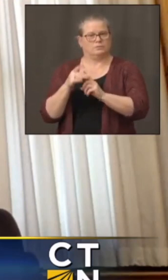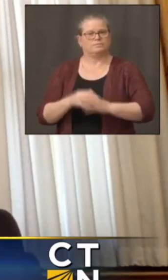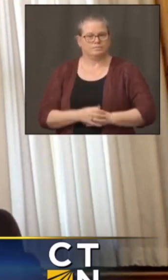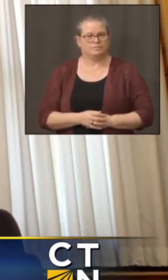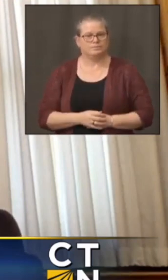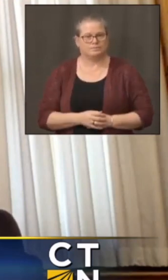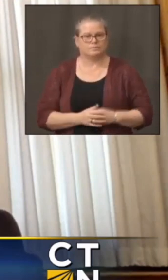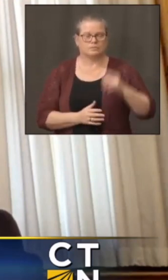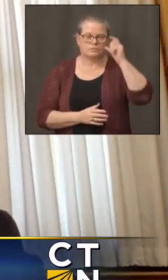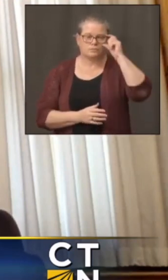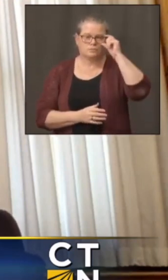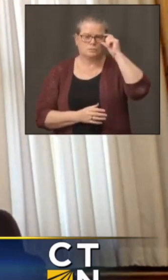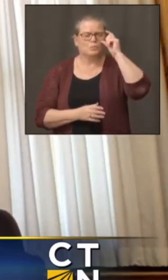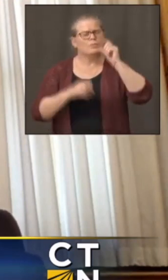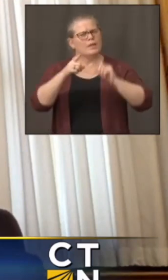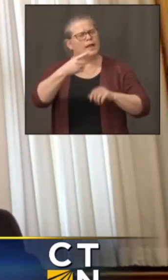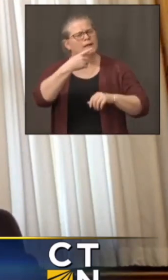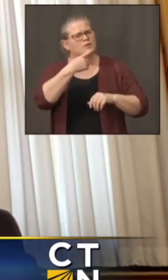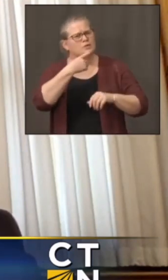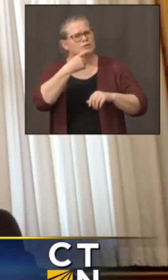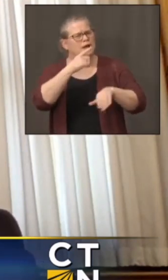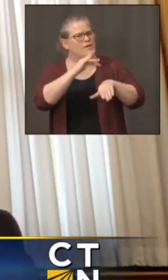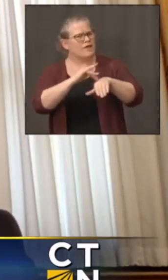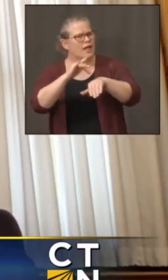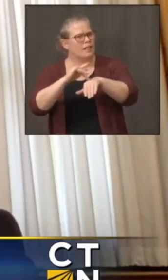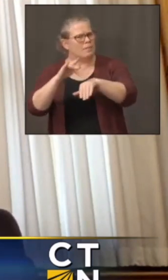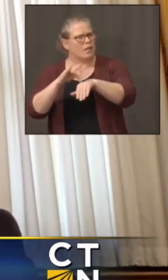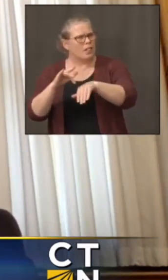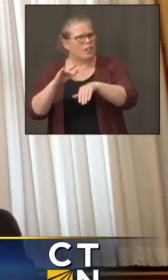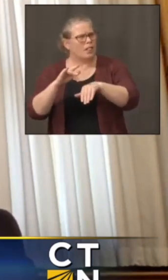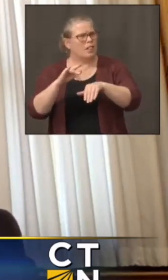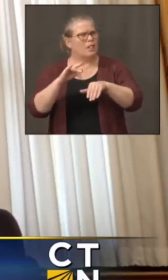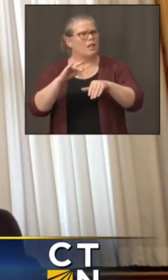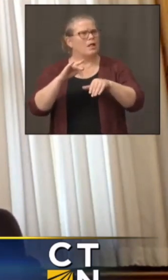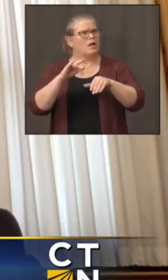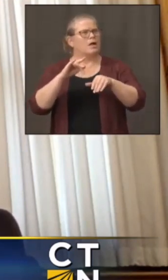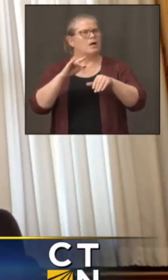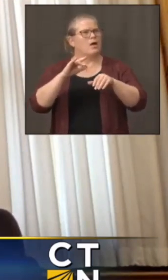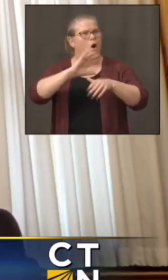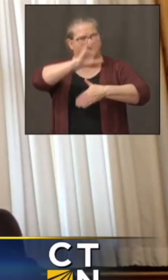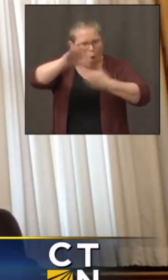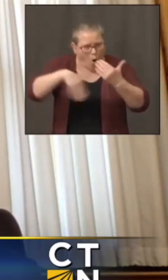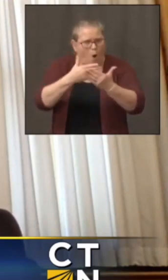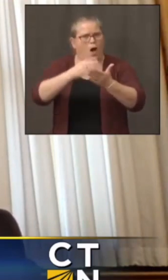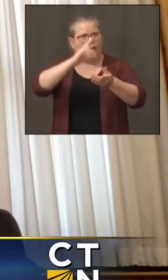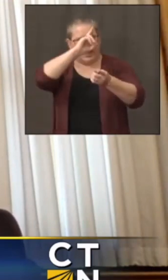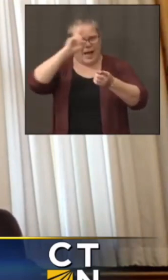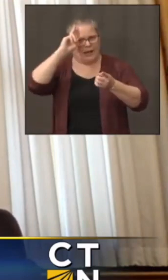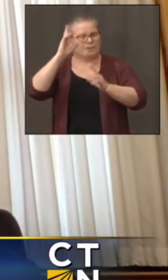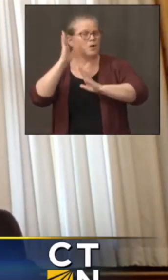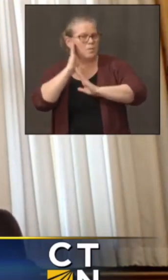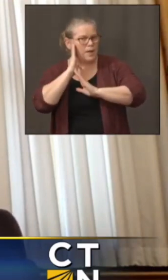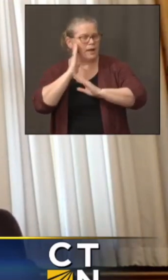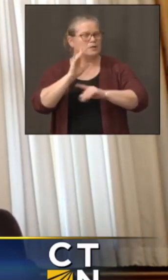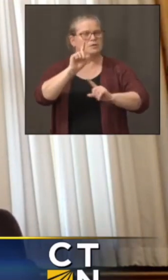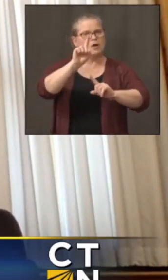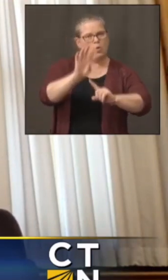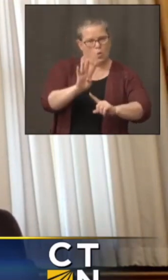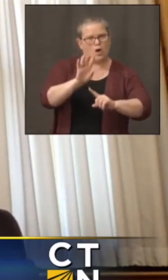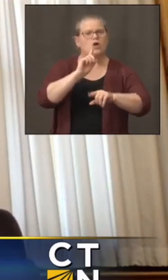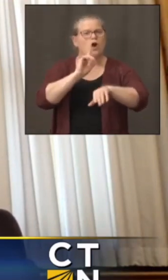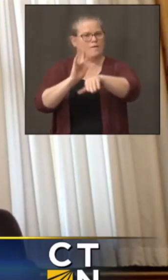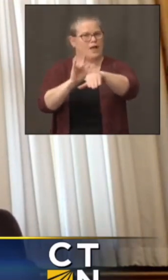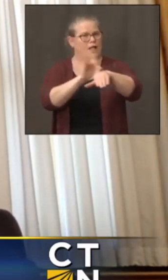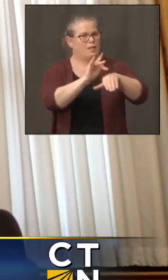there's an availability of a quarter of all hospital beds. So my question is, for this time of